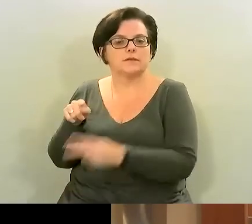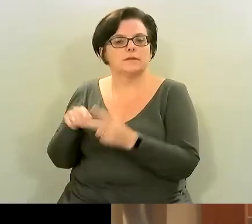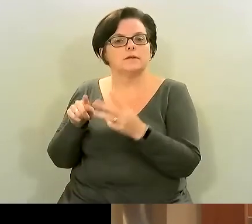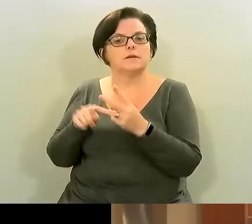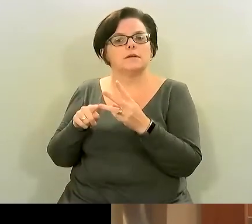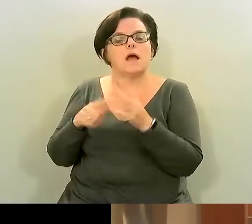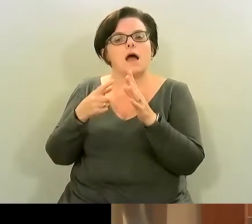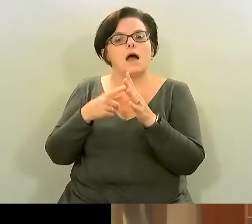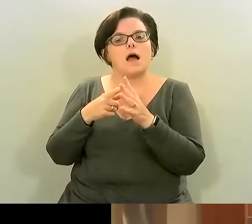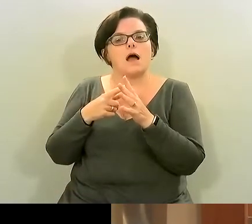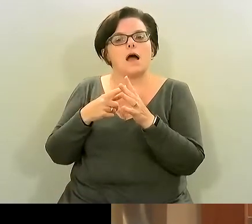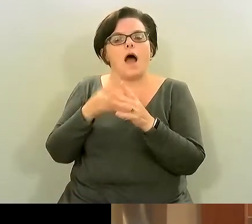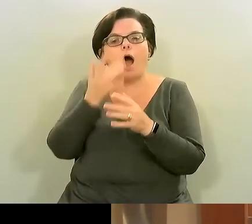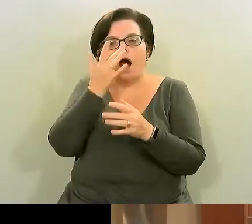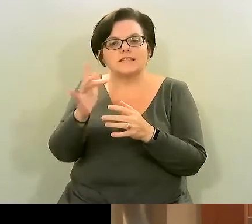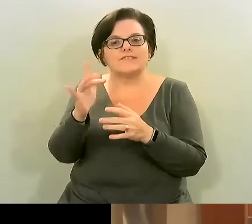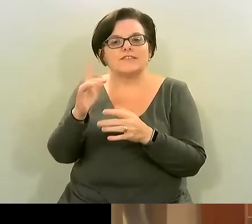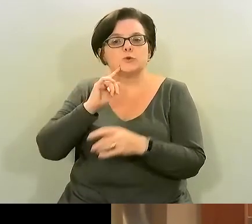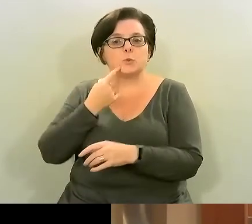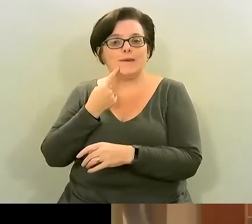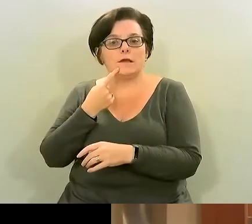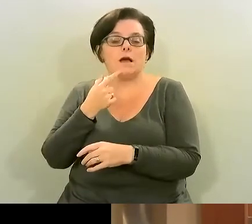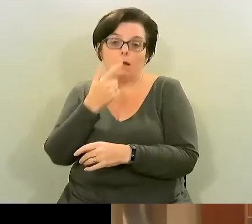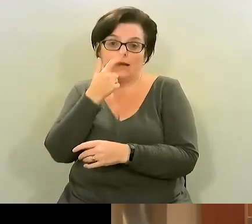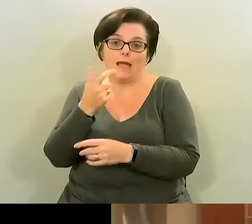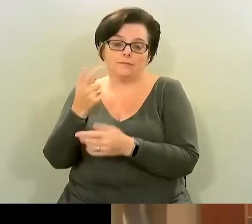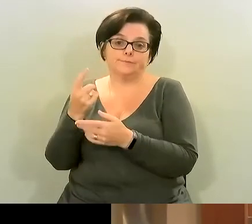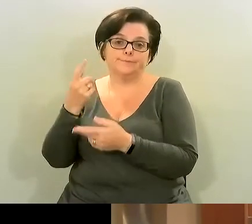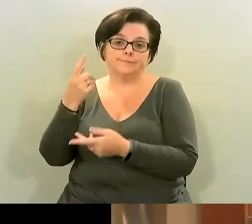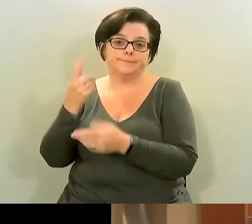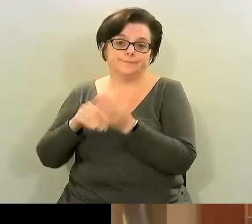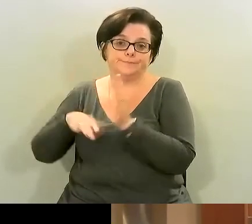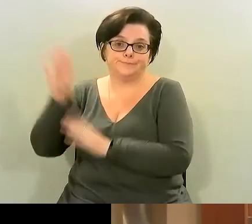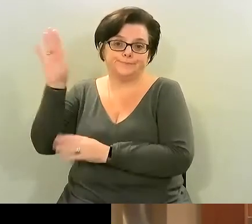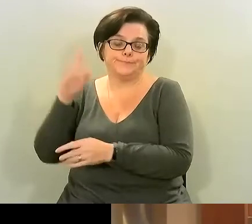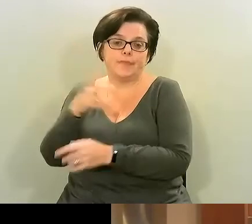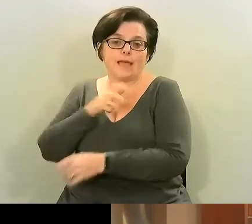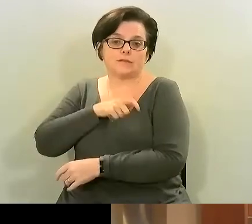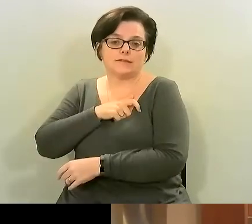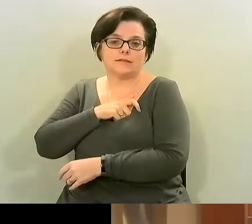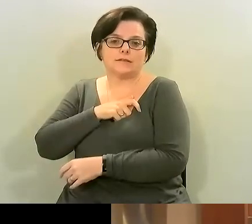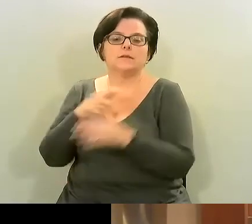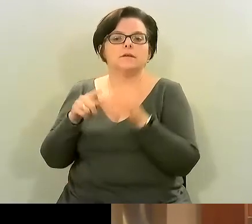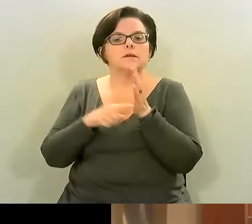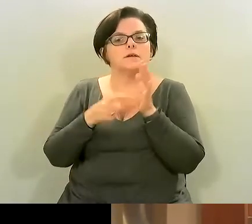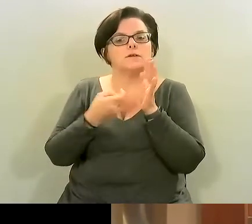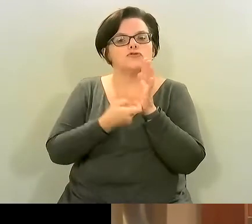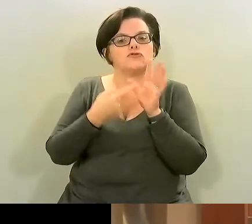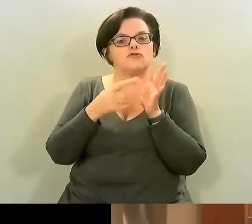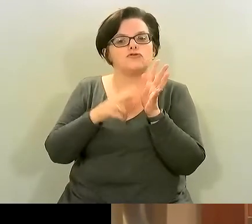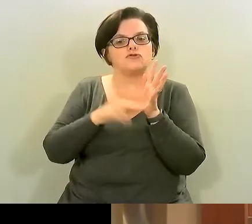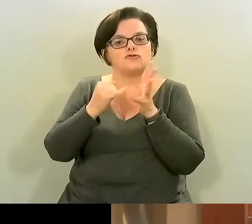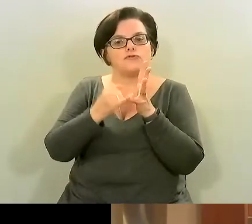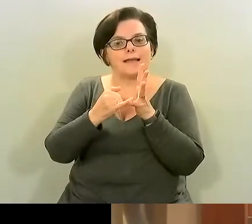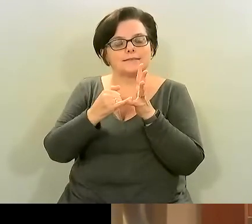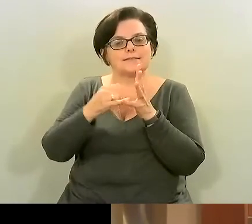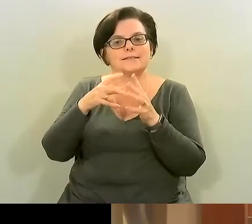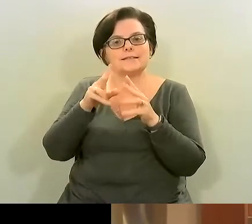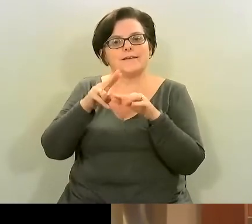sweeteners worsen anxiety as well um trans fats and foods have been associated with increased aggression